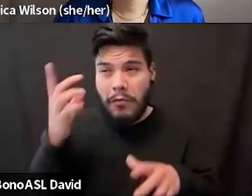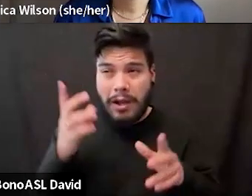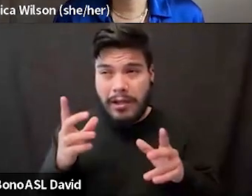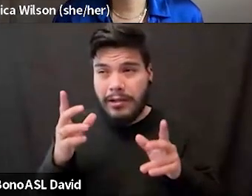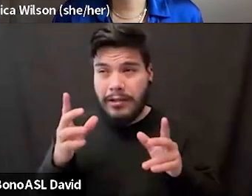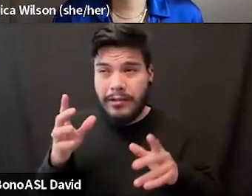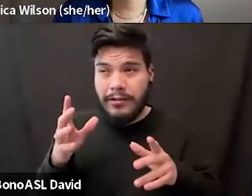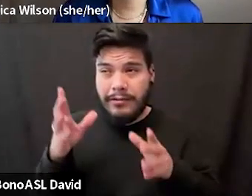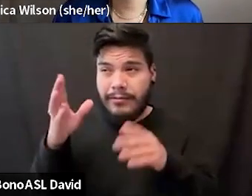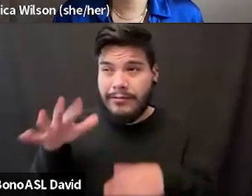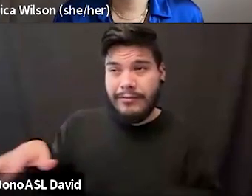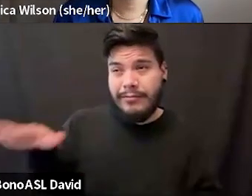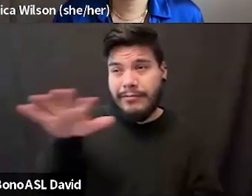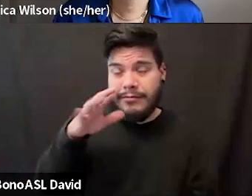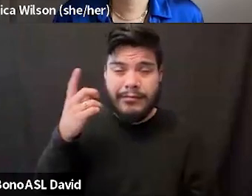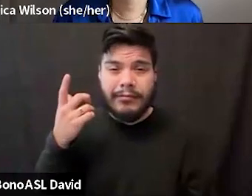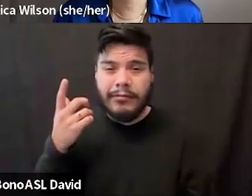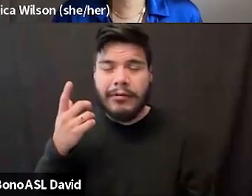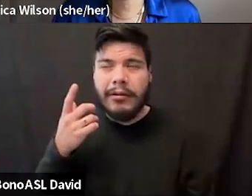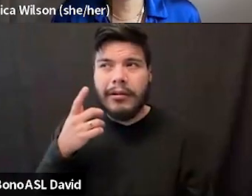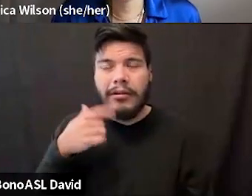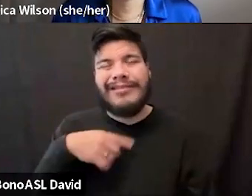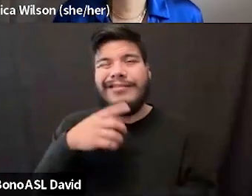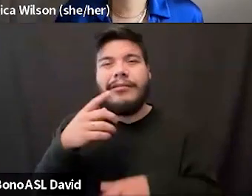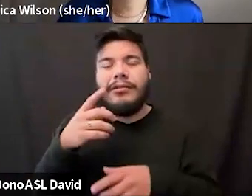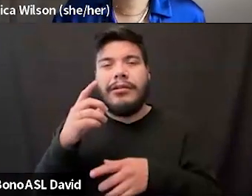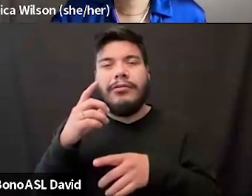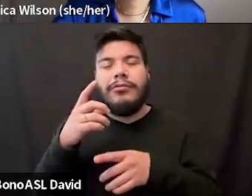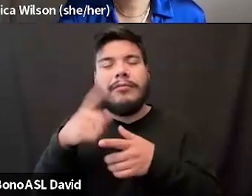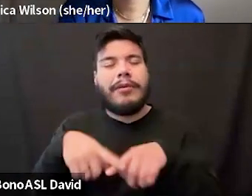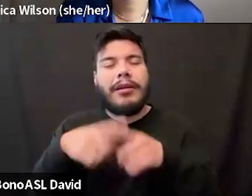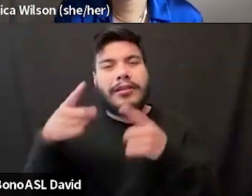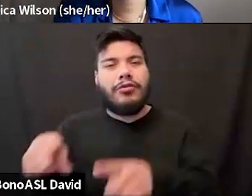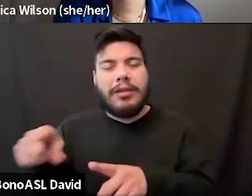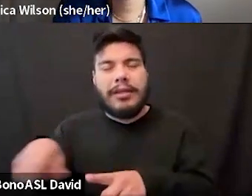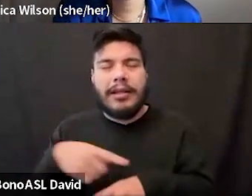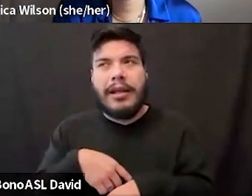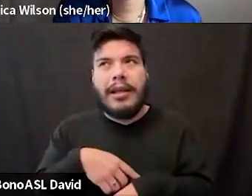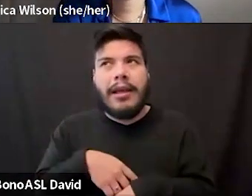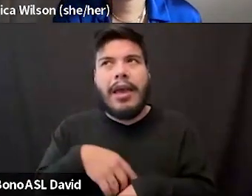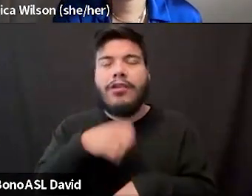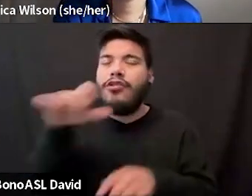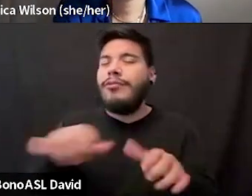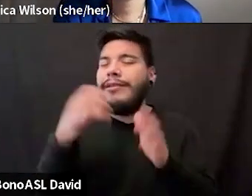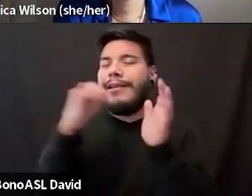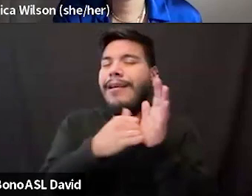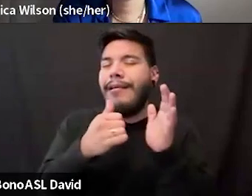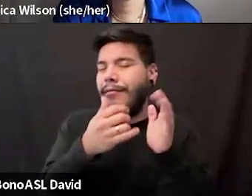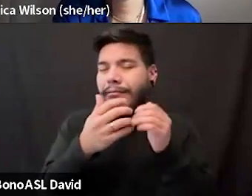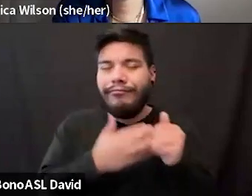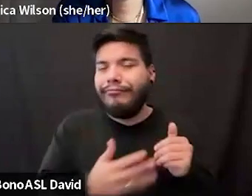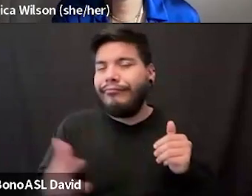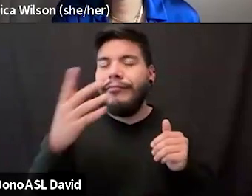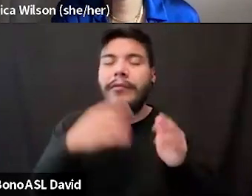situation. And then undoing that. So not doing that anymore is part of my rewriting and then finding the